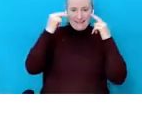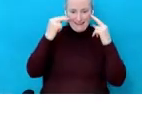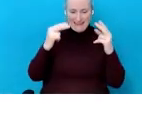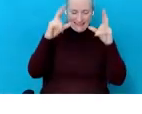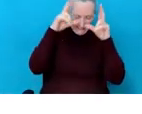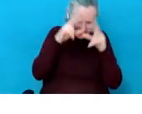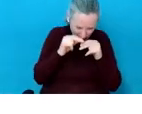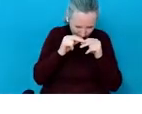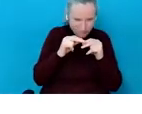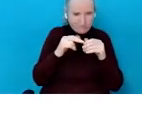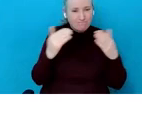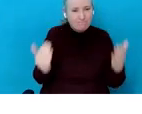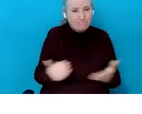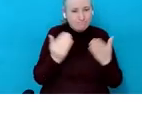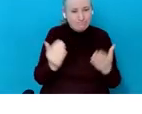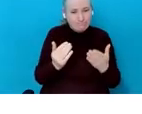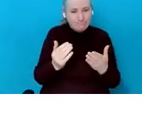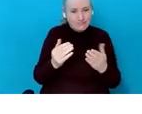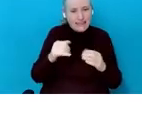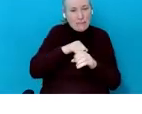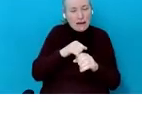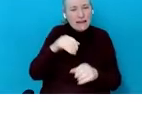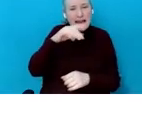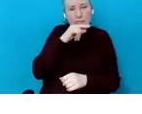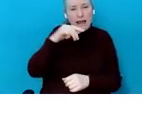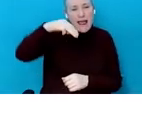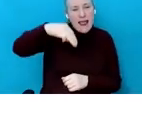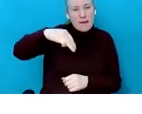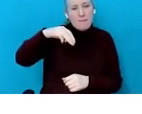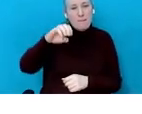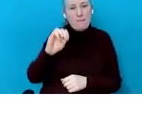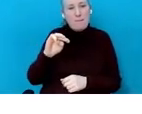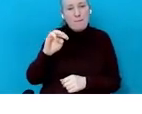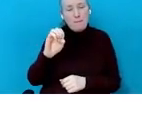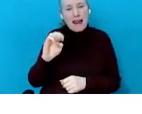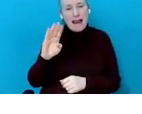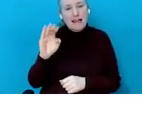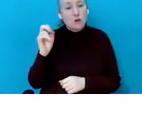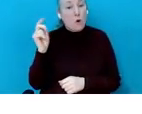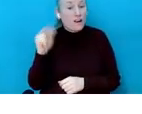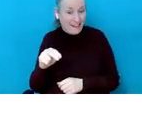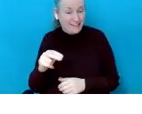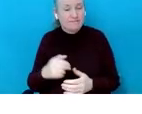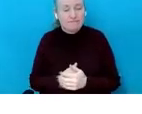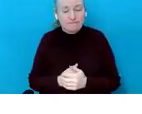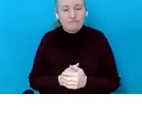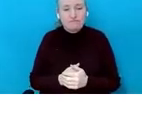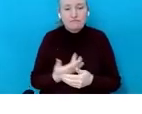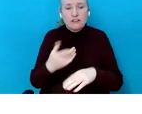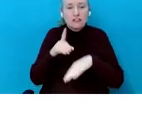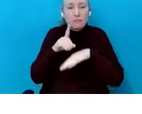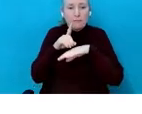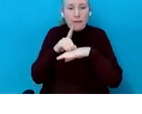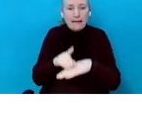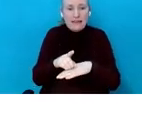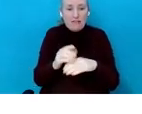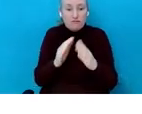of this, you know, so depending on what reading does to your young person will dictate whether